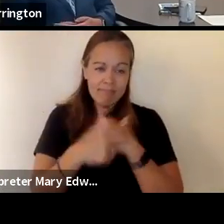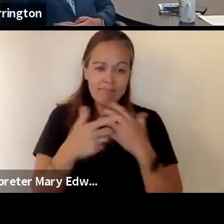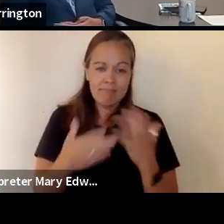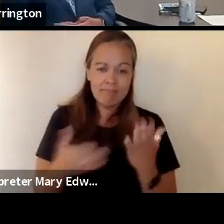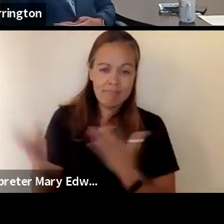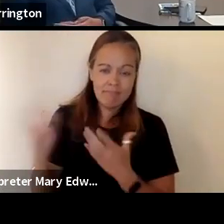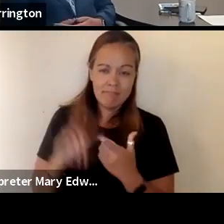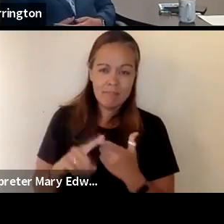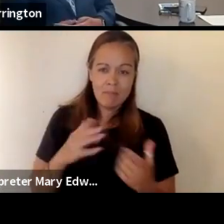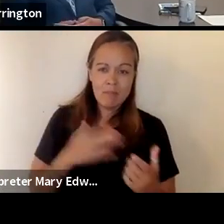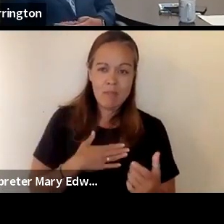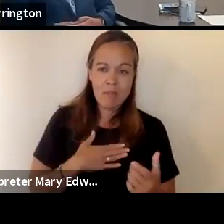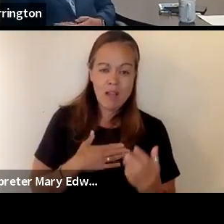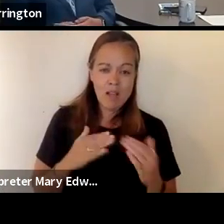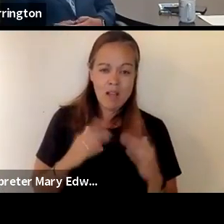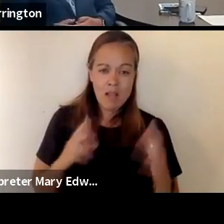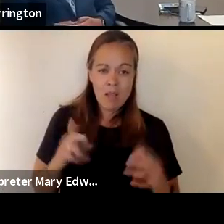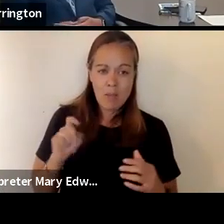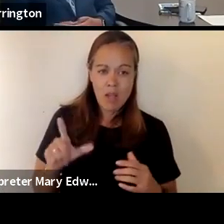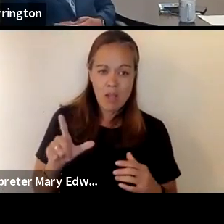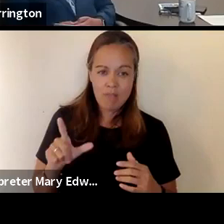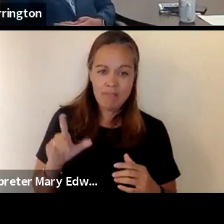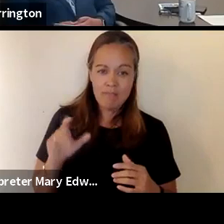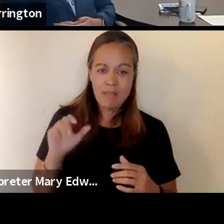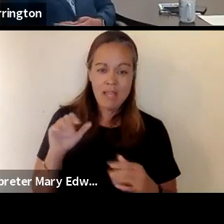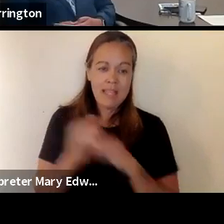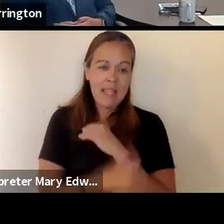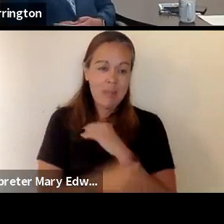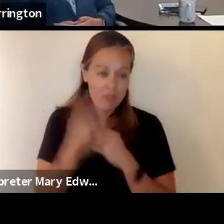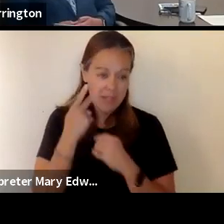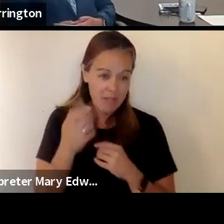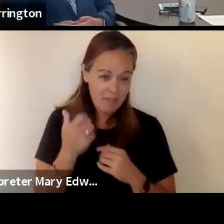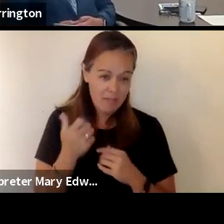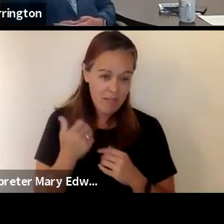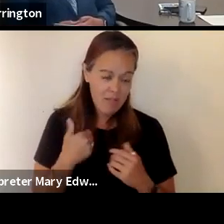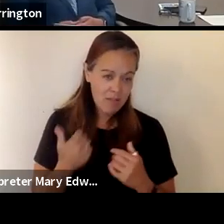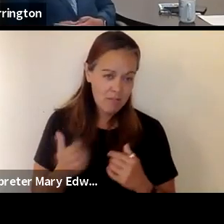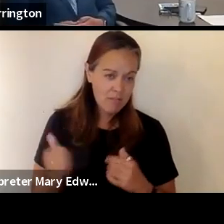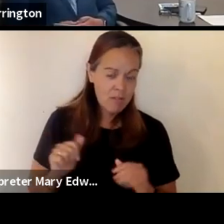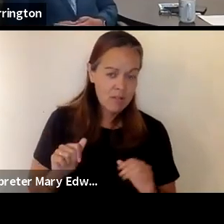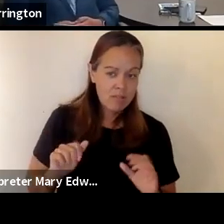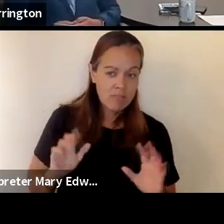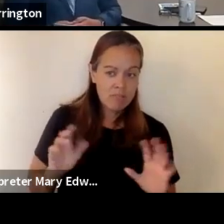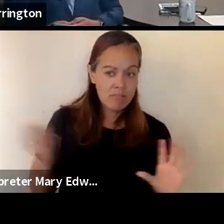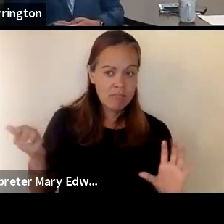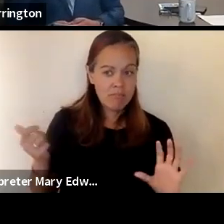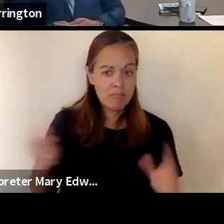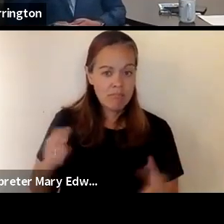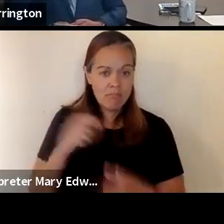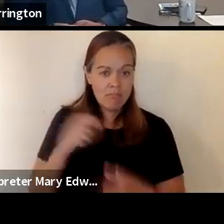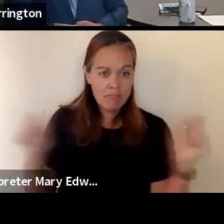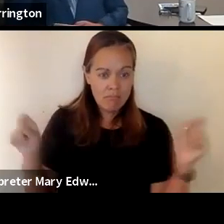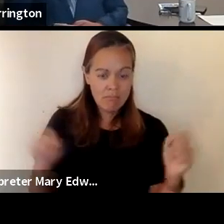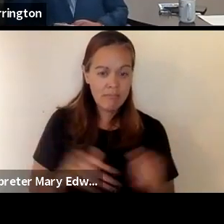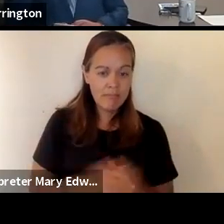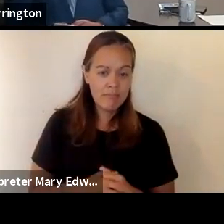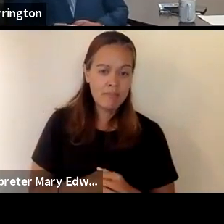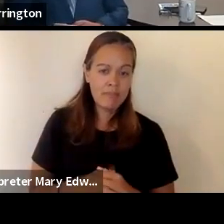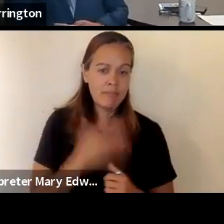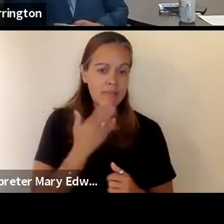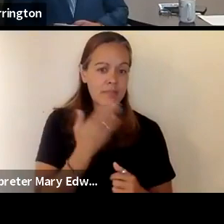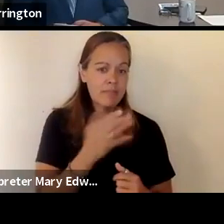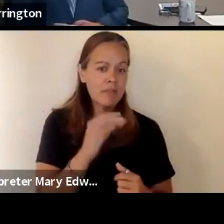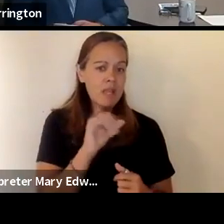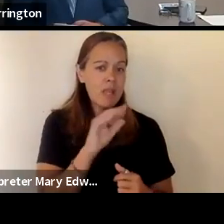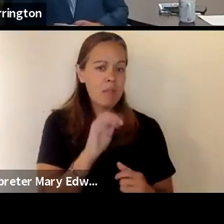back over to my colleague paul at the county to see if we have any um anything else to wrap up thank you thank you